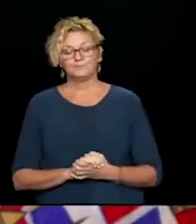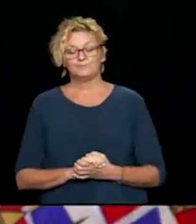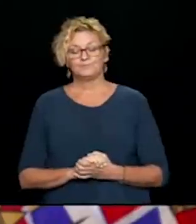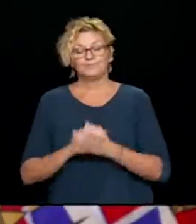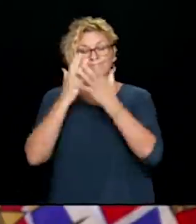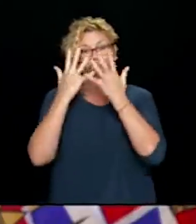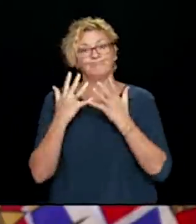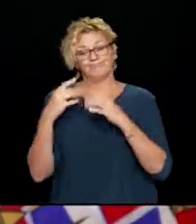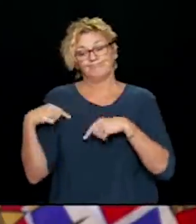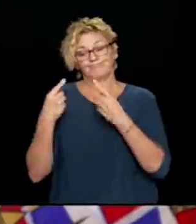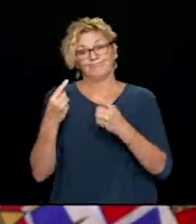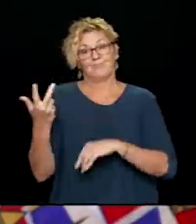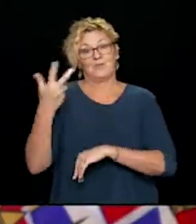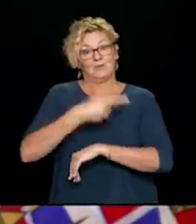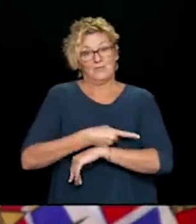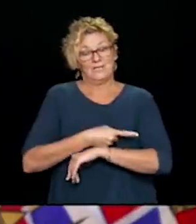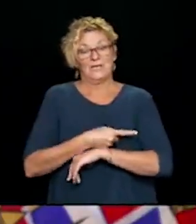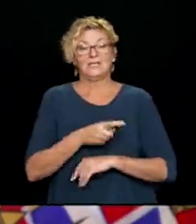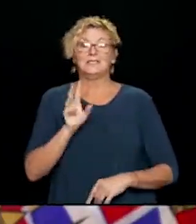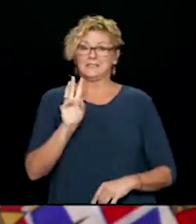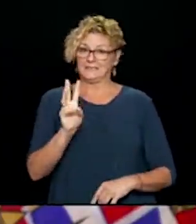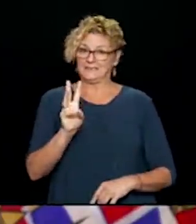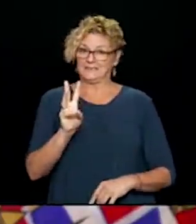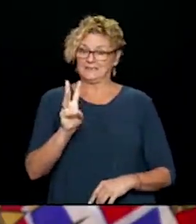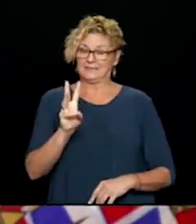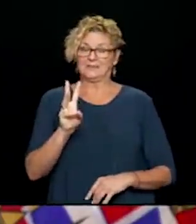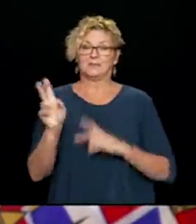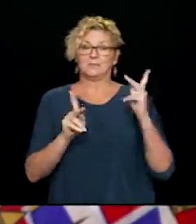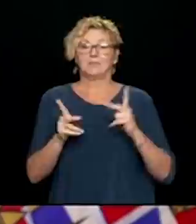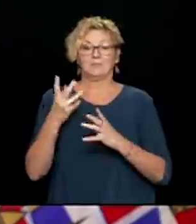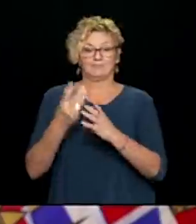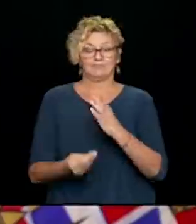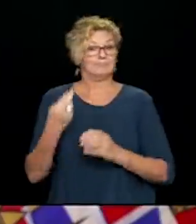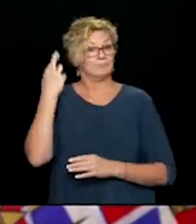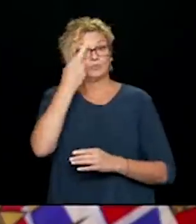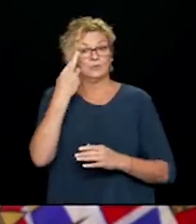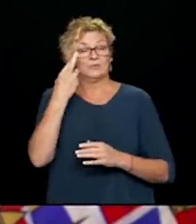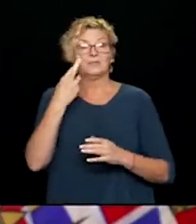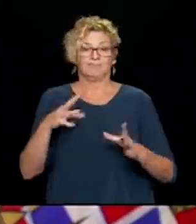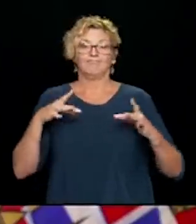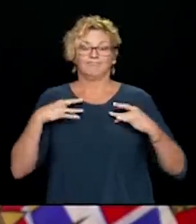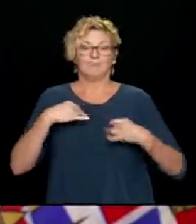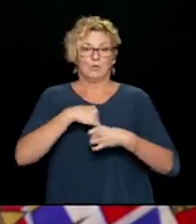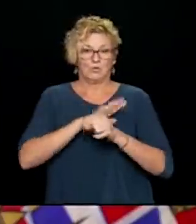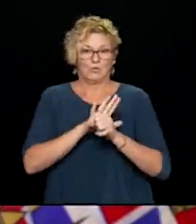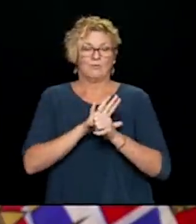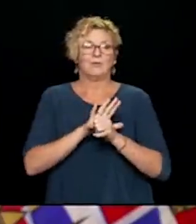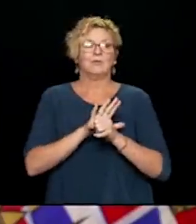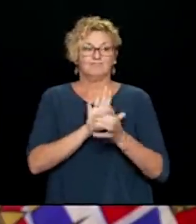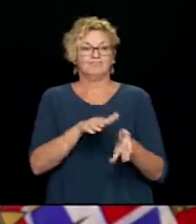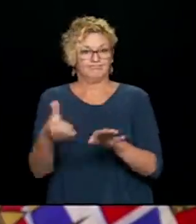Sadly this past weekend we've had six additional people die from COVID-19. Bringing the total to